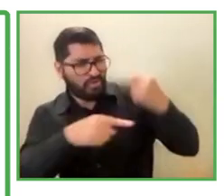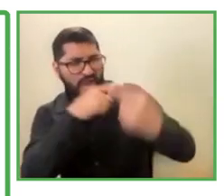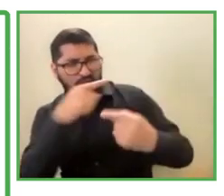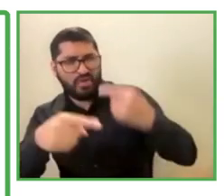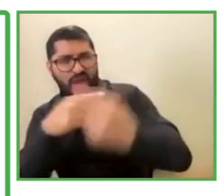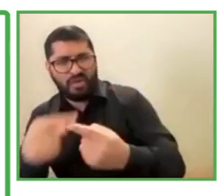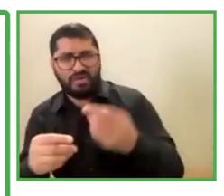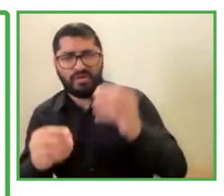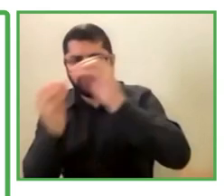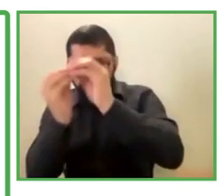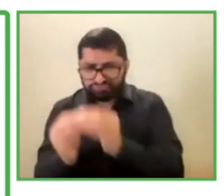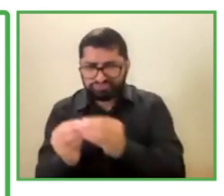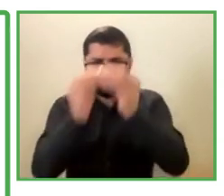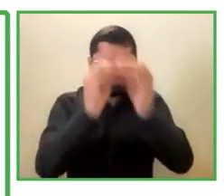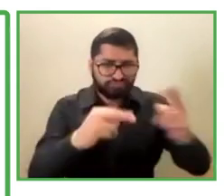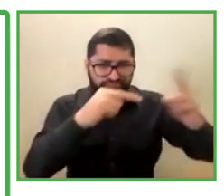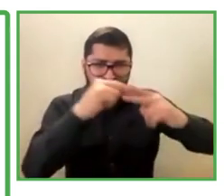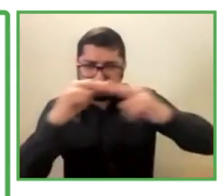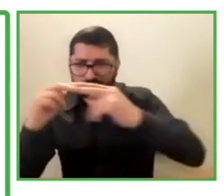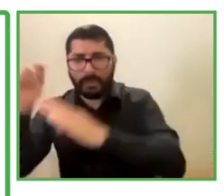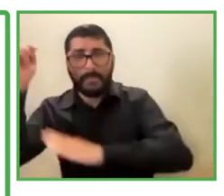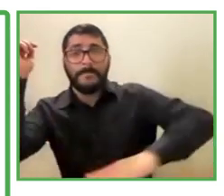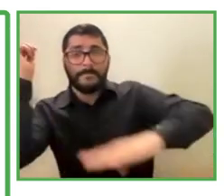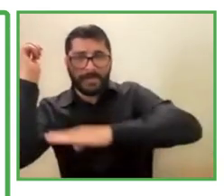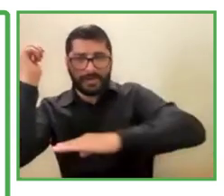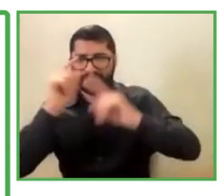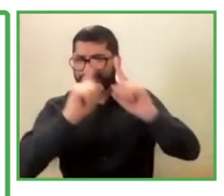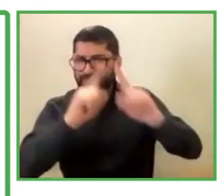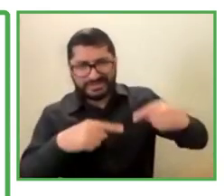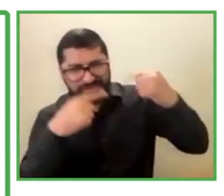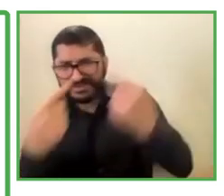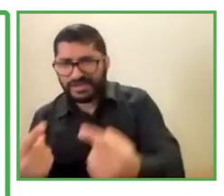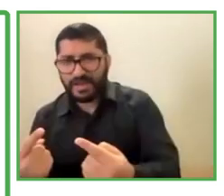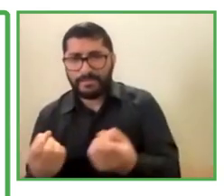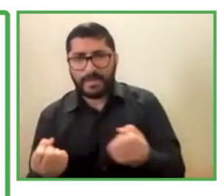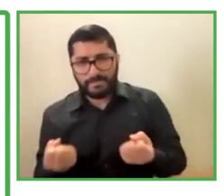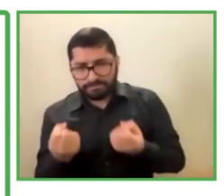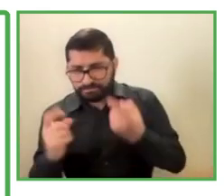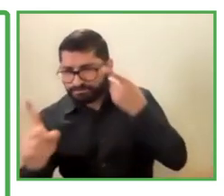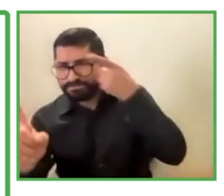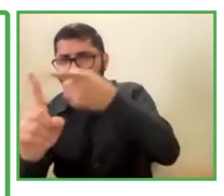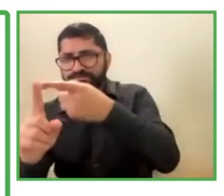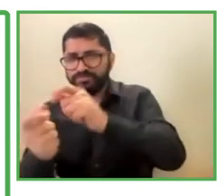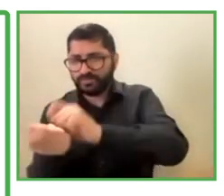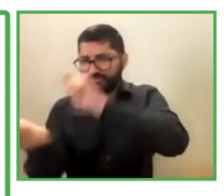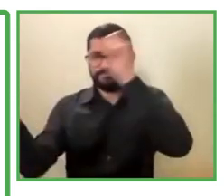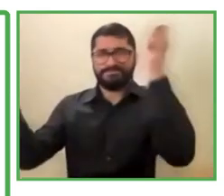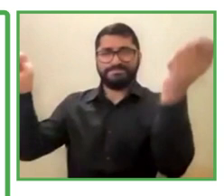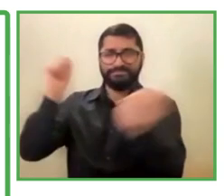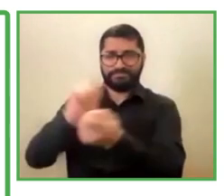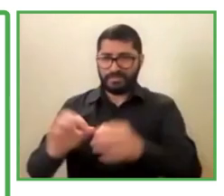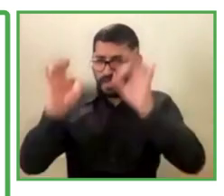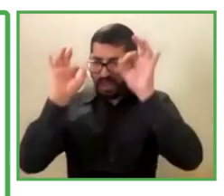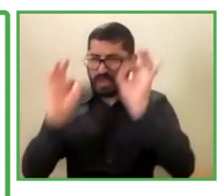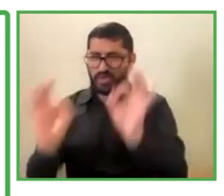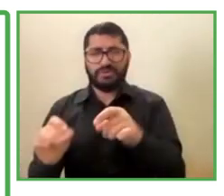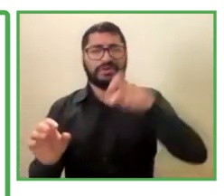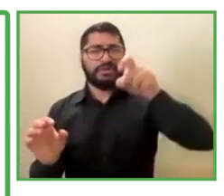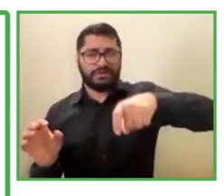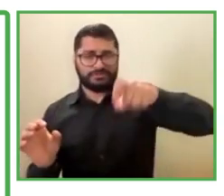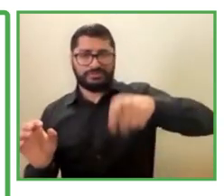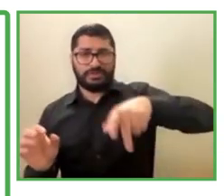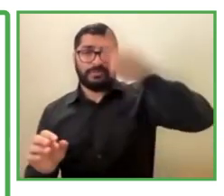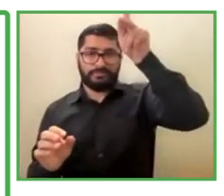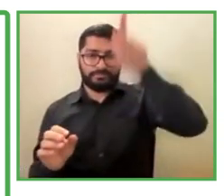That we perform. But the base is foundations are always to create these reasonable adjustments. To the needs of